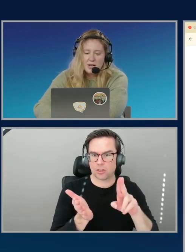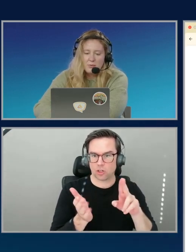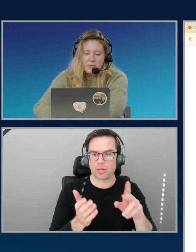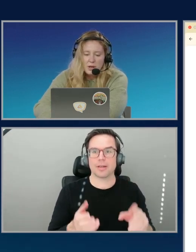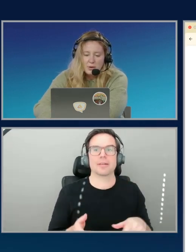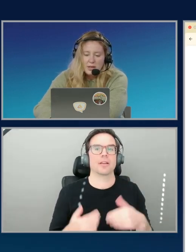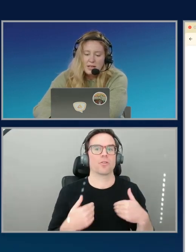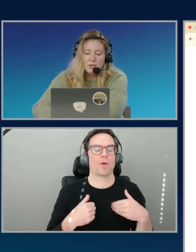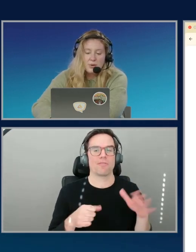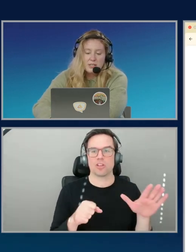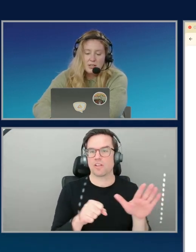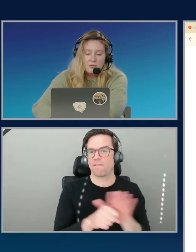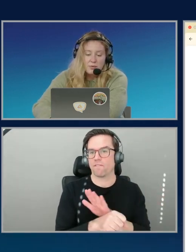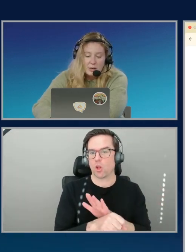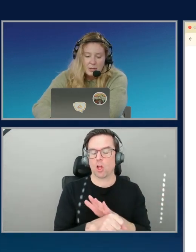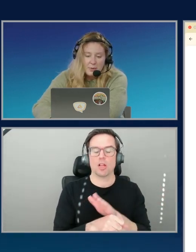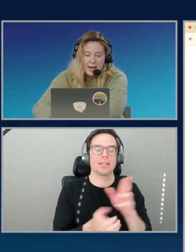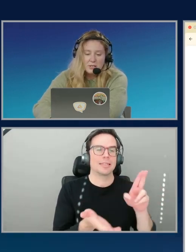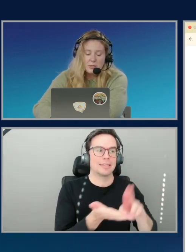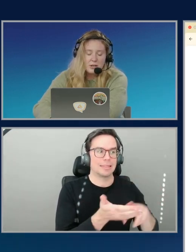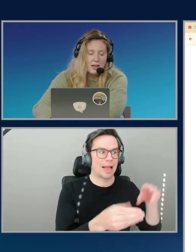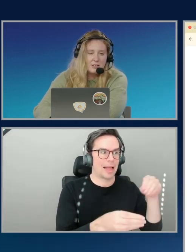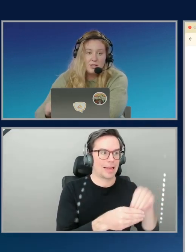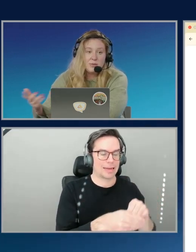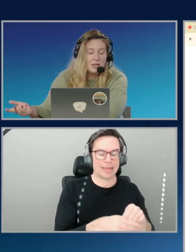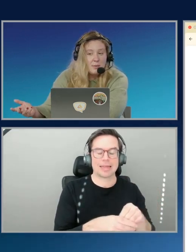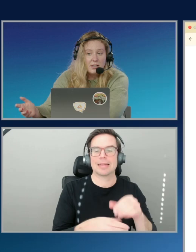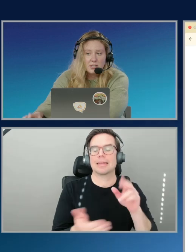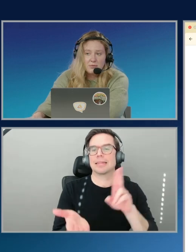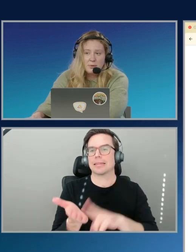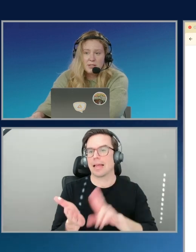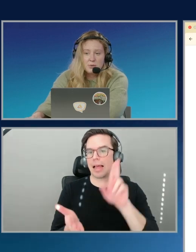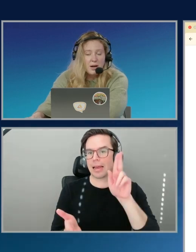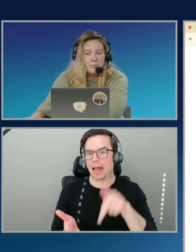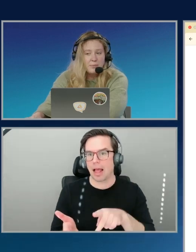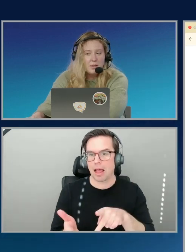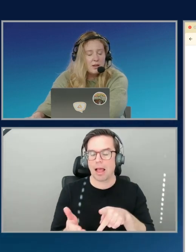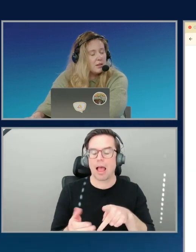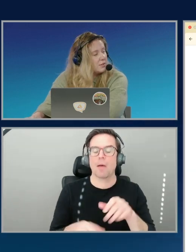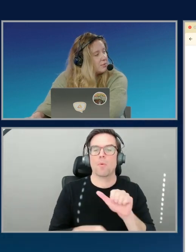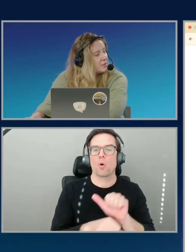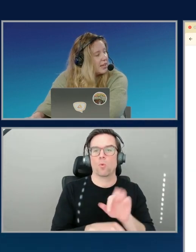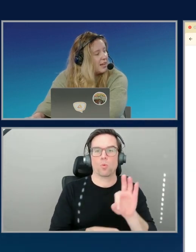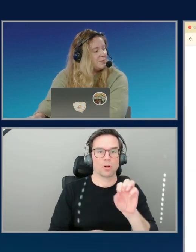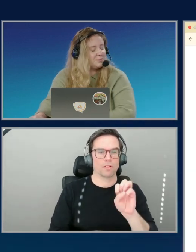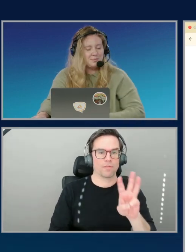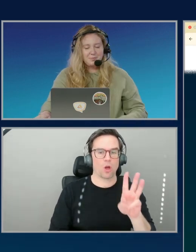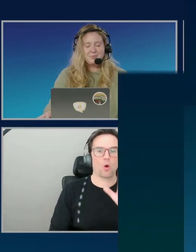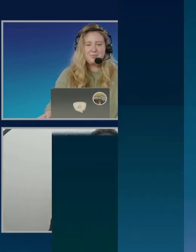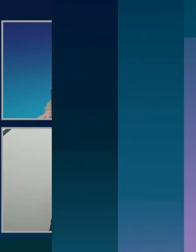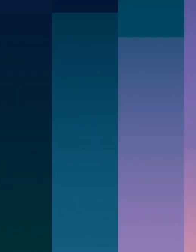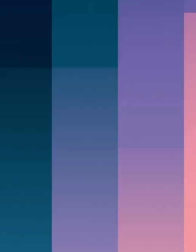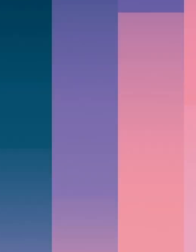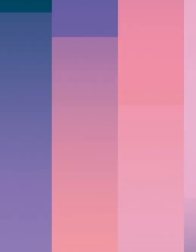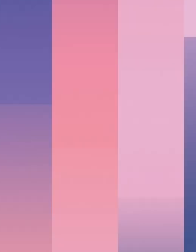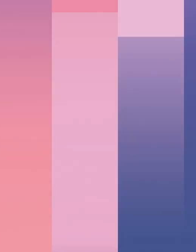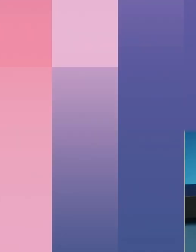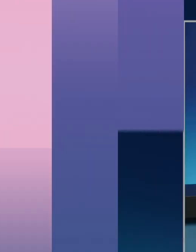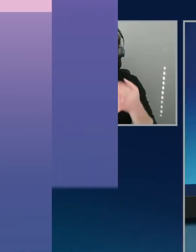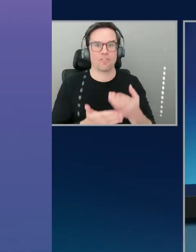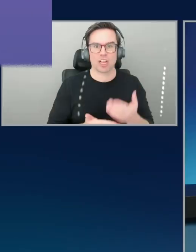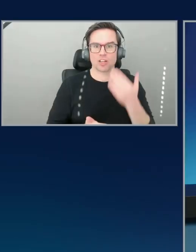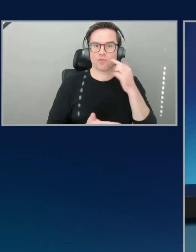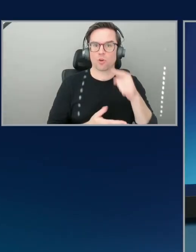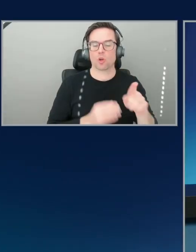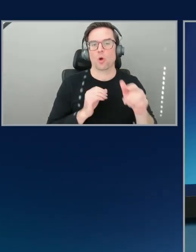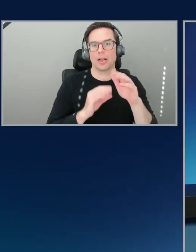sign-in, sign-up flow. It's going to confirm your password and send you an email to confirm it as well. I love it. Well, we got to run though, Allie, but I think,